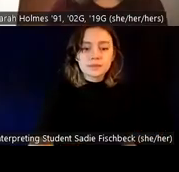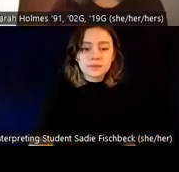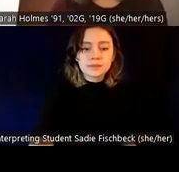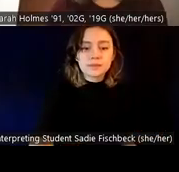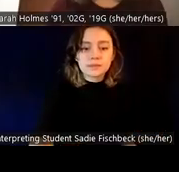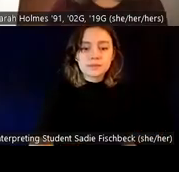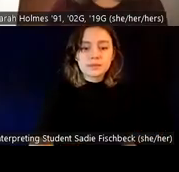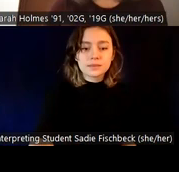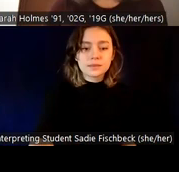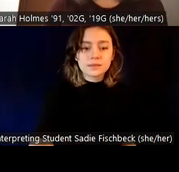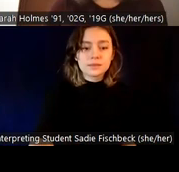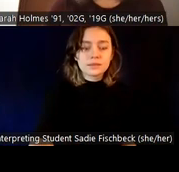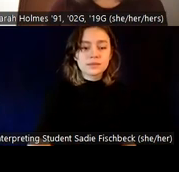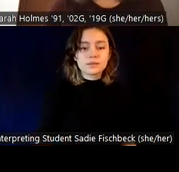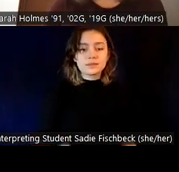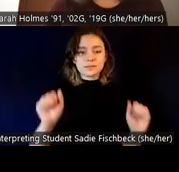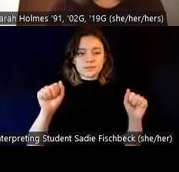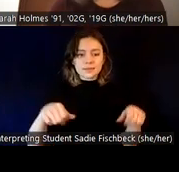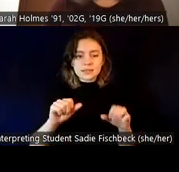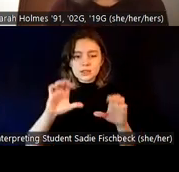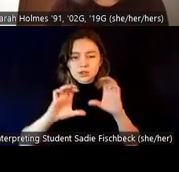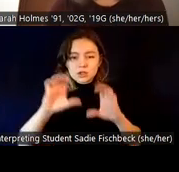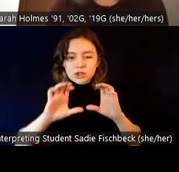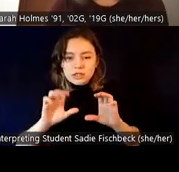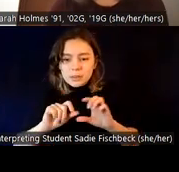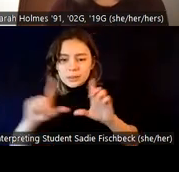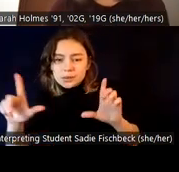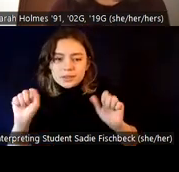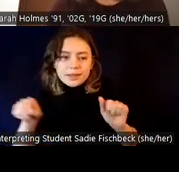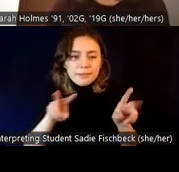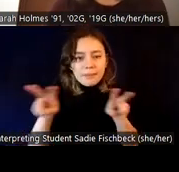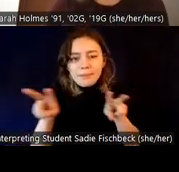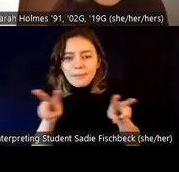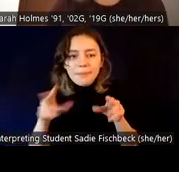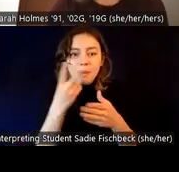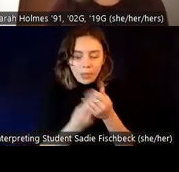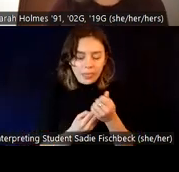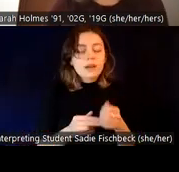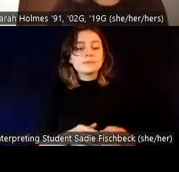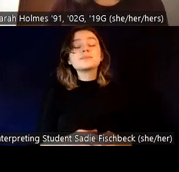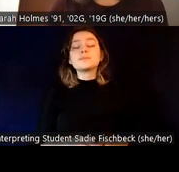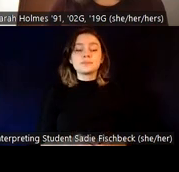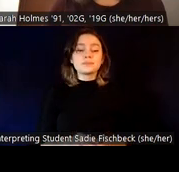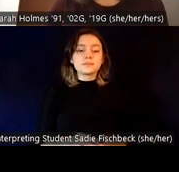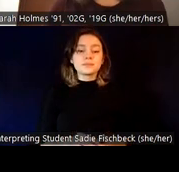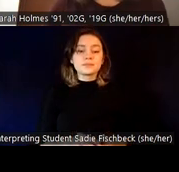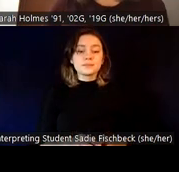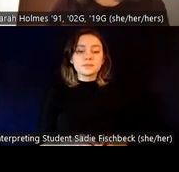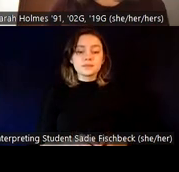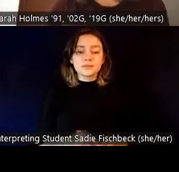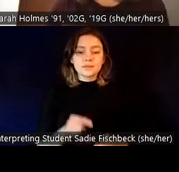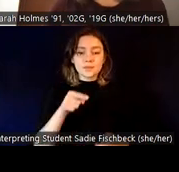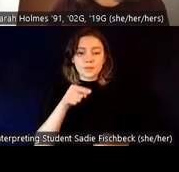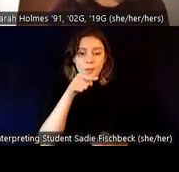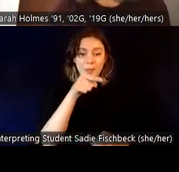see me. I'm going to open up the chat window so I can still see that stuff too. Um, and this